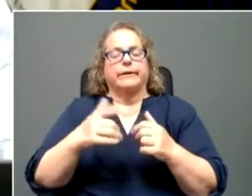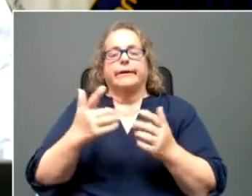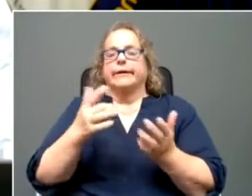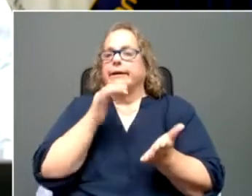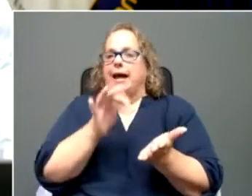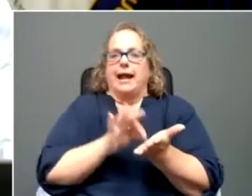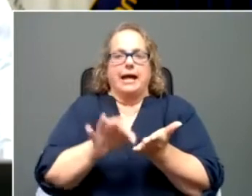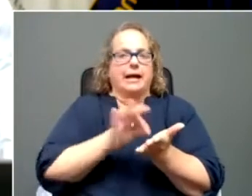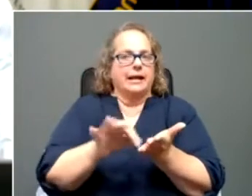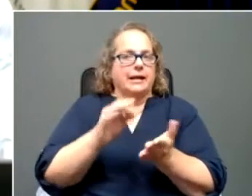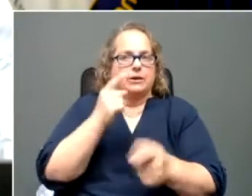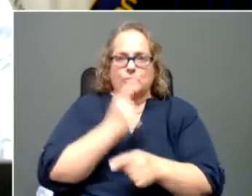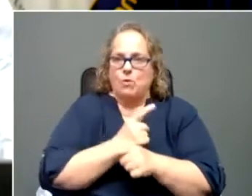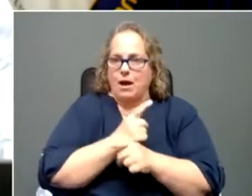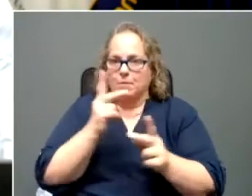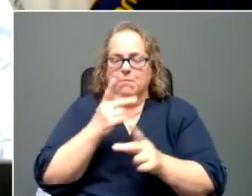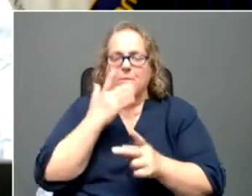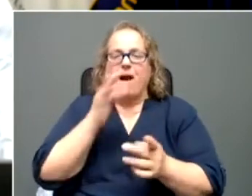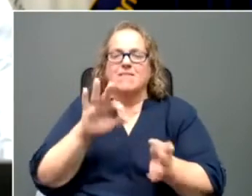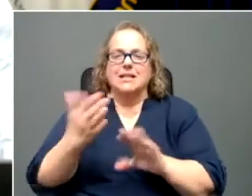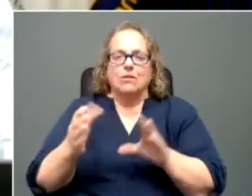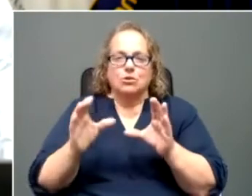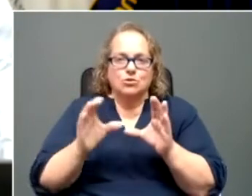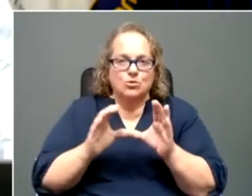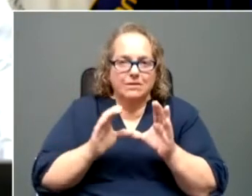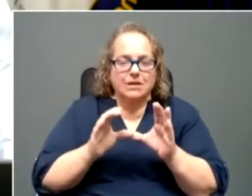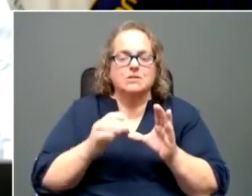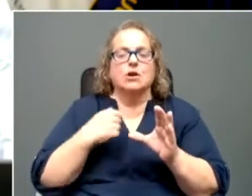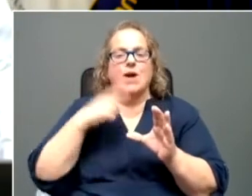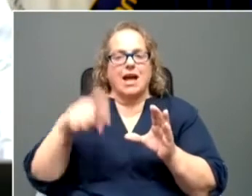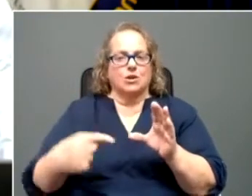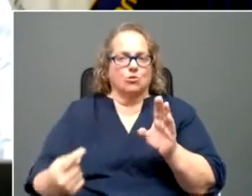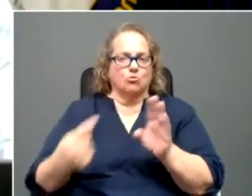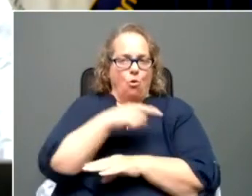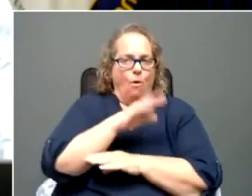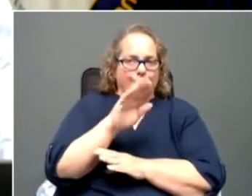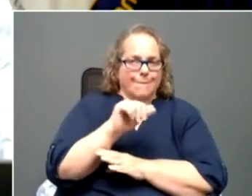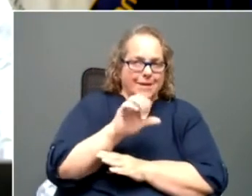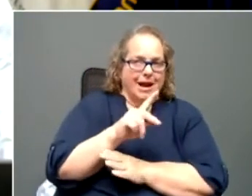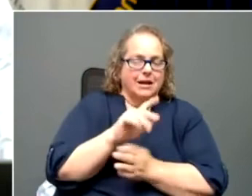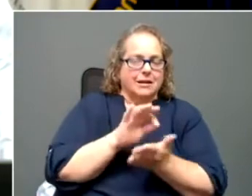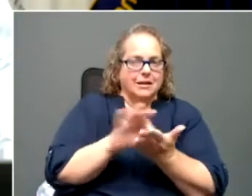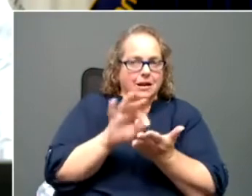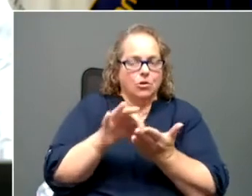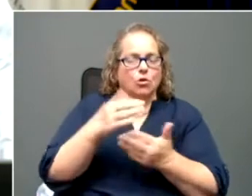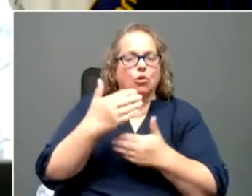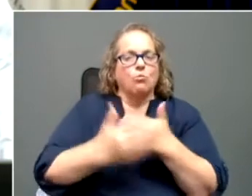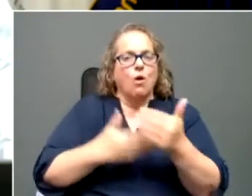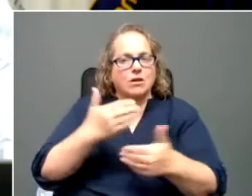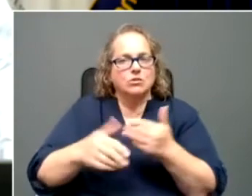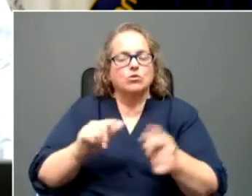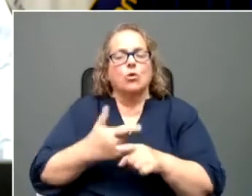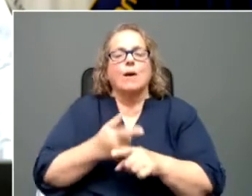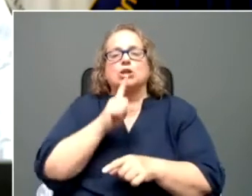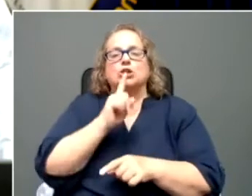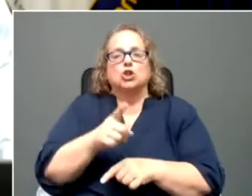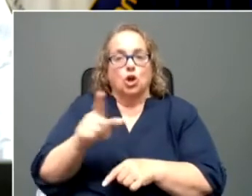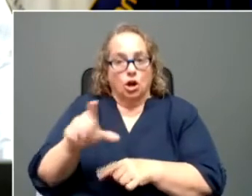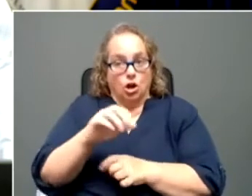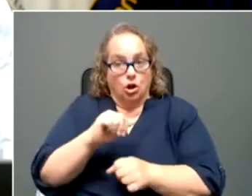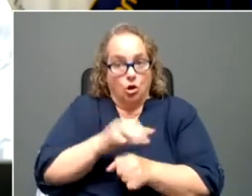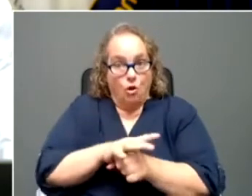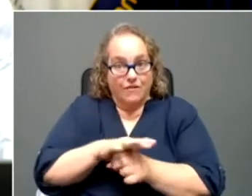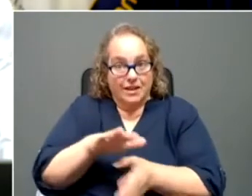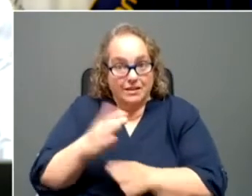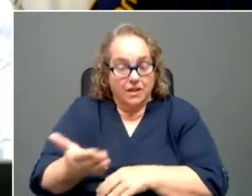uh, due to death certificates that we needed to go back, uh, run a process to ensure they were COVID deaths and then make sure those